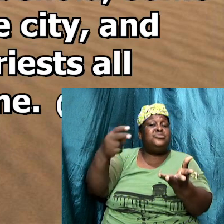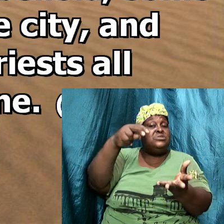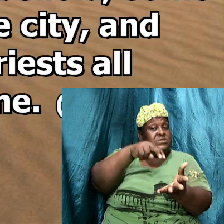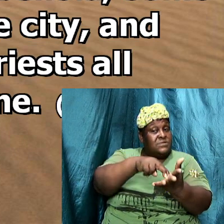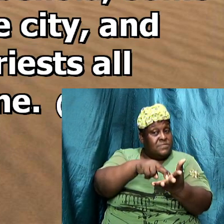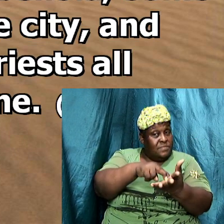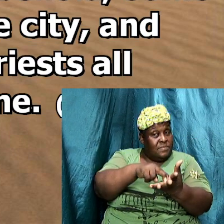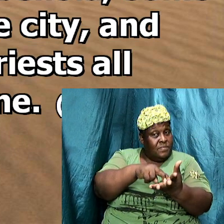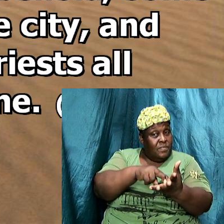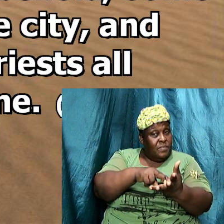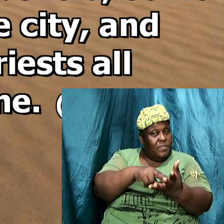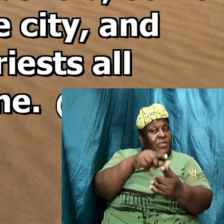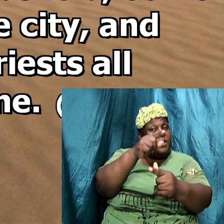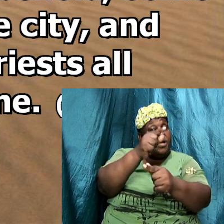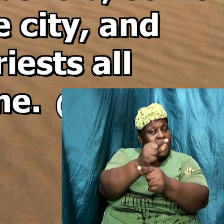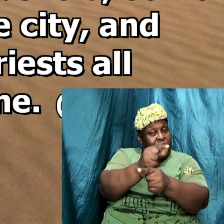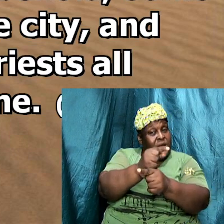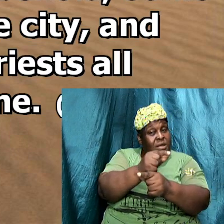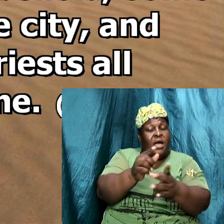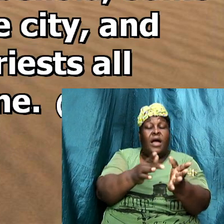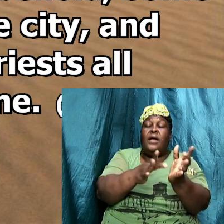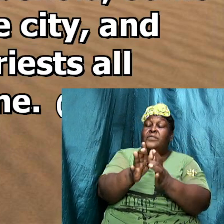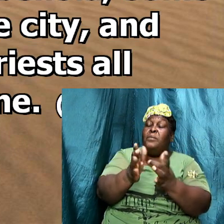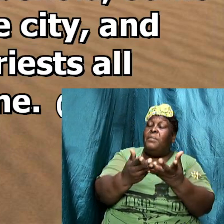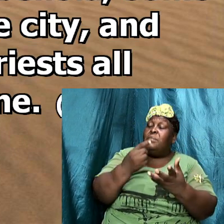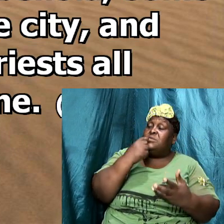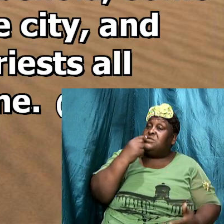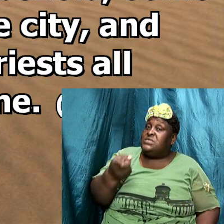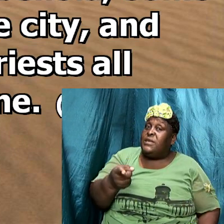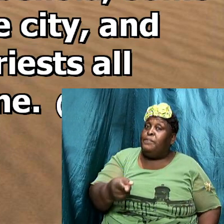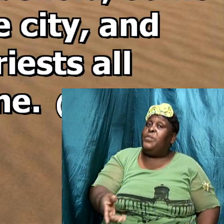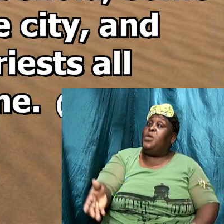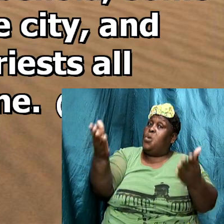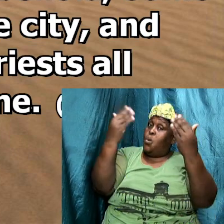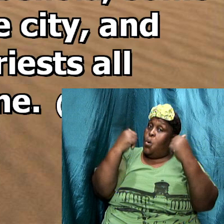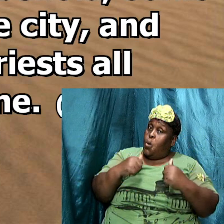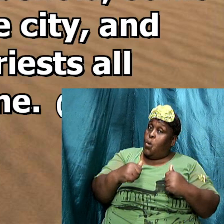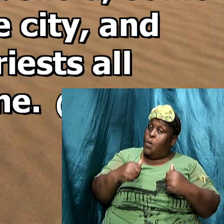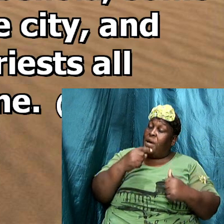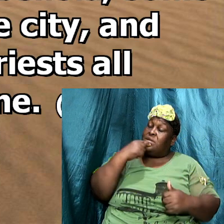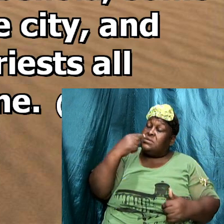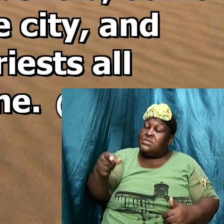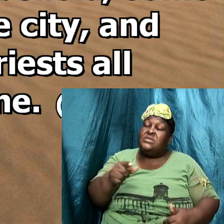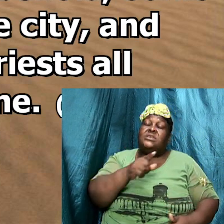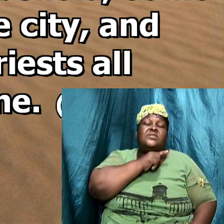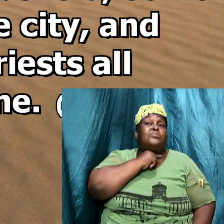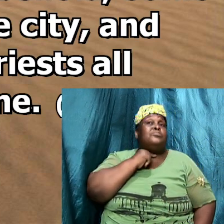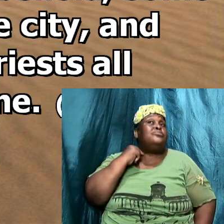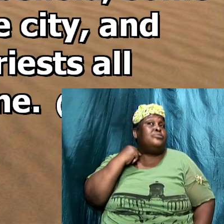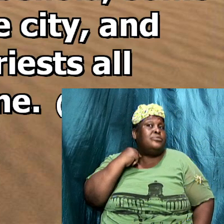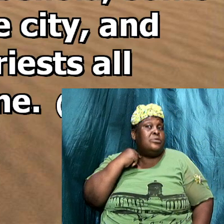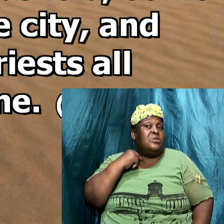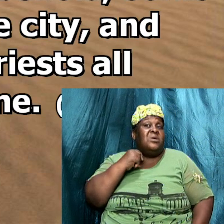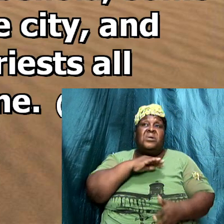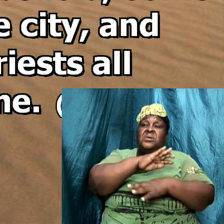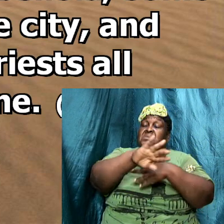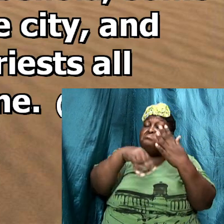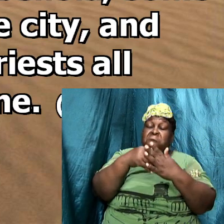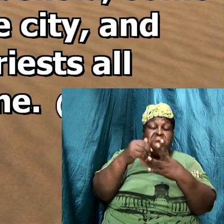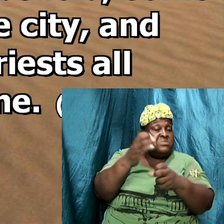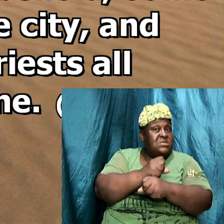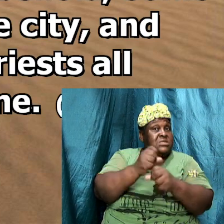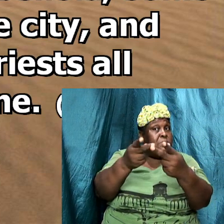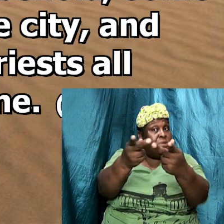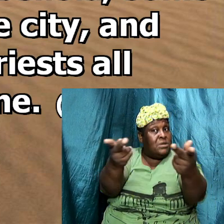the guards heard it and the Bible says they came and told the chief priest all that had taken